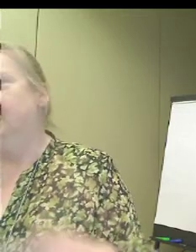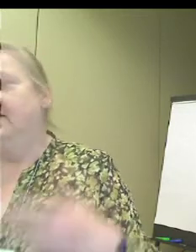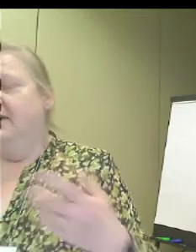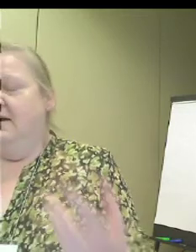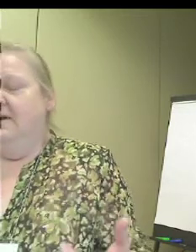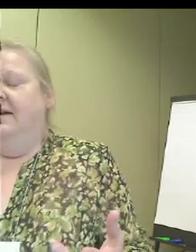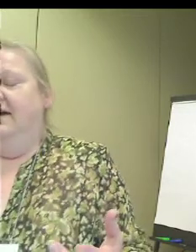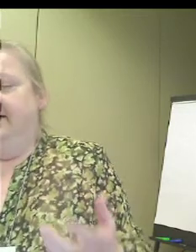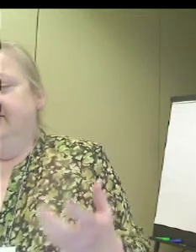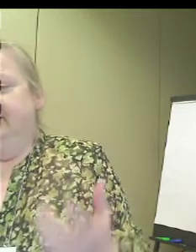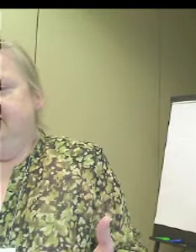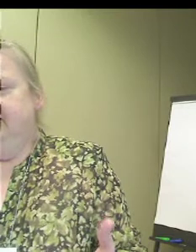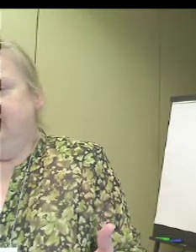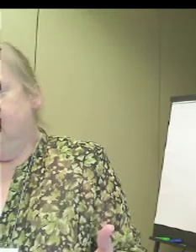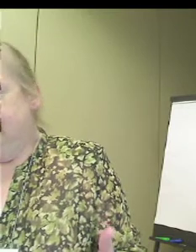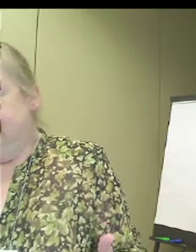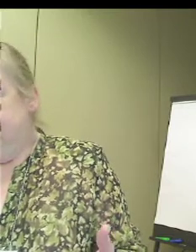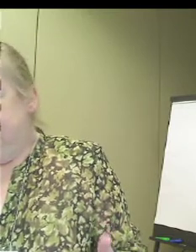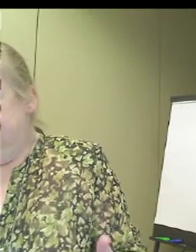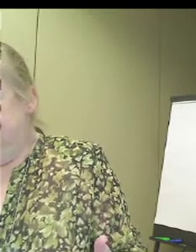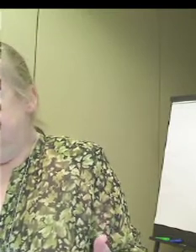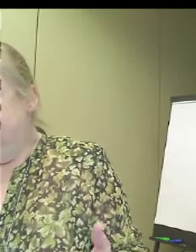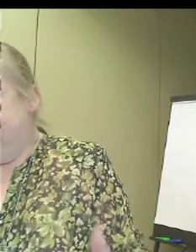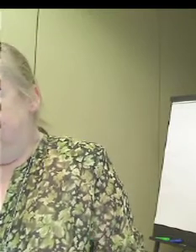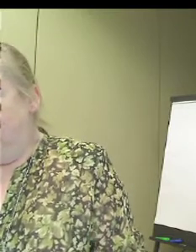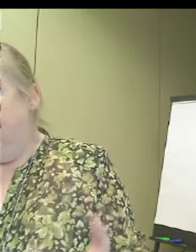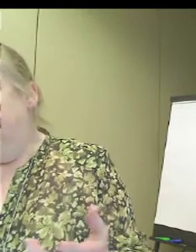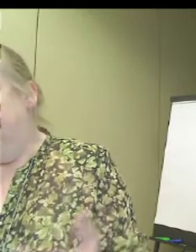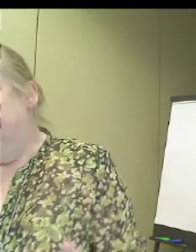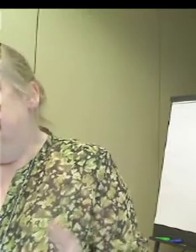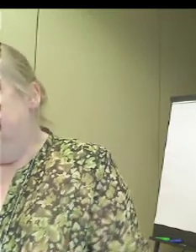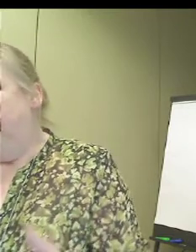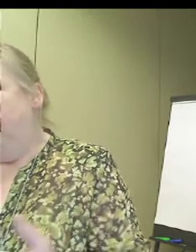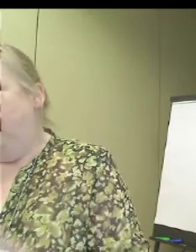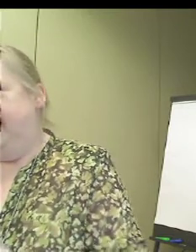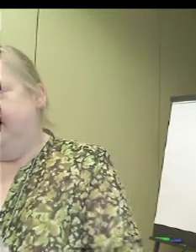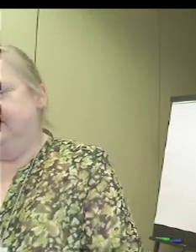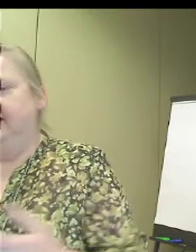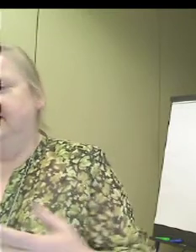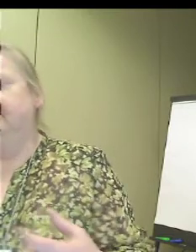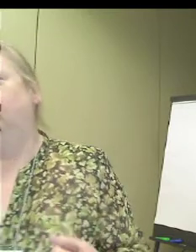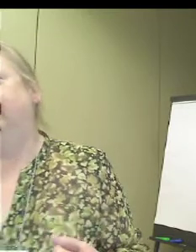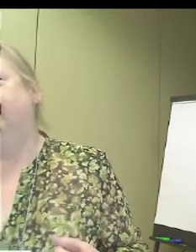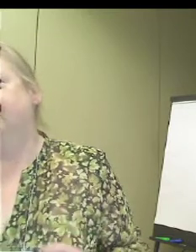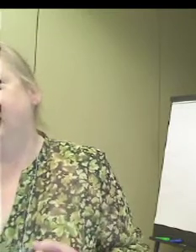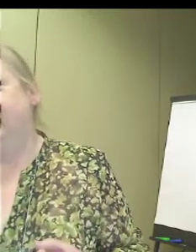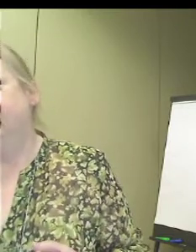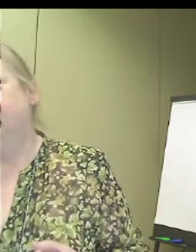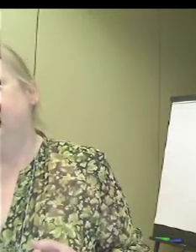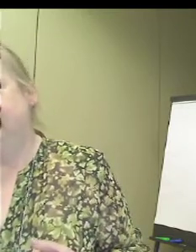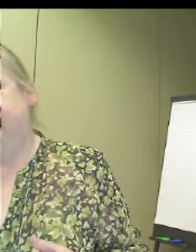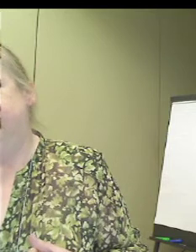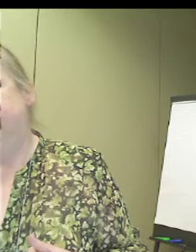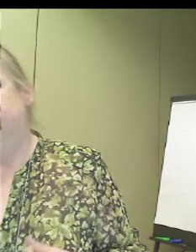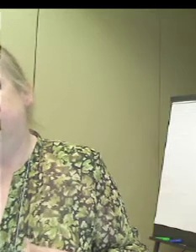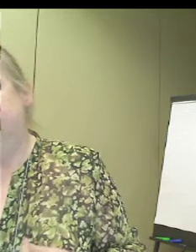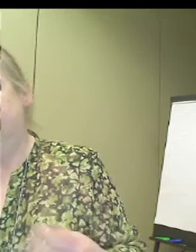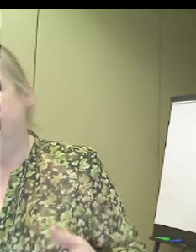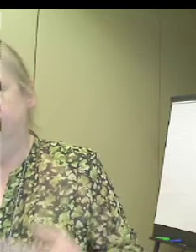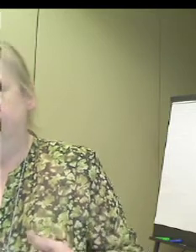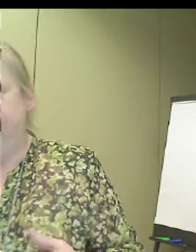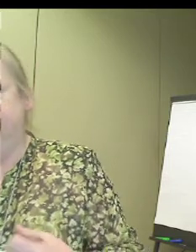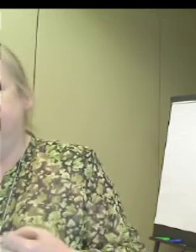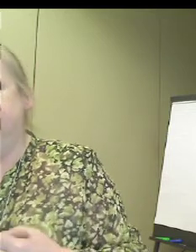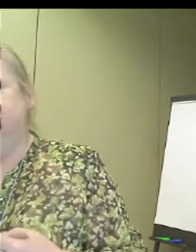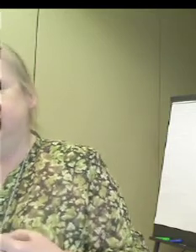talk about the difficulties that dyslexics help and the simple ways that we can change the presentation of